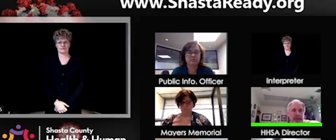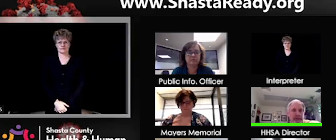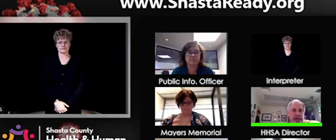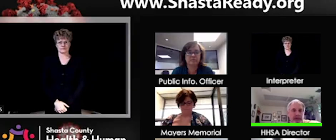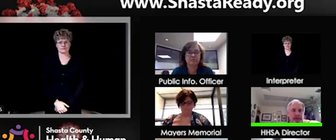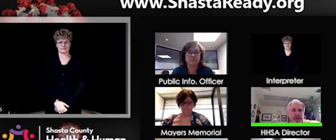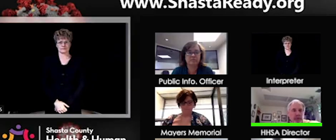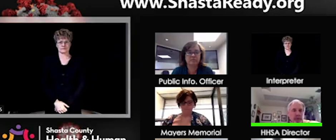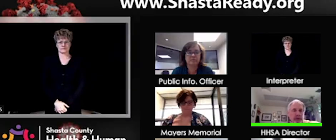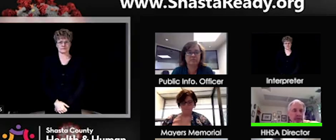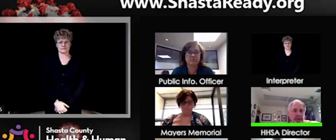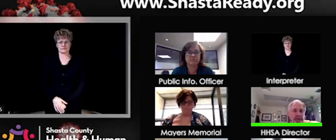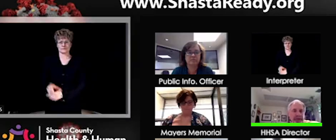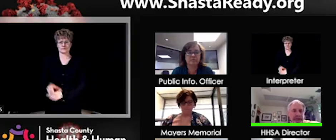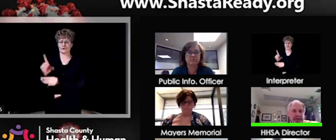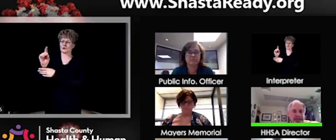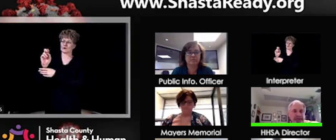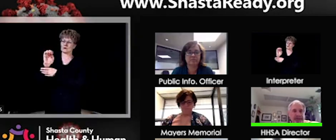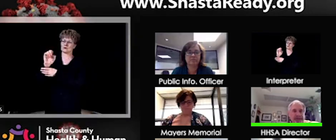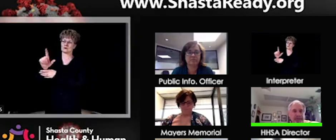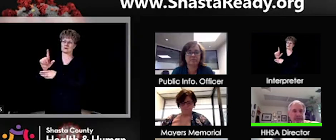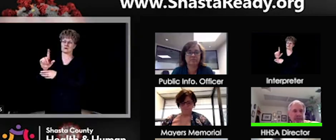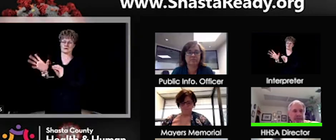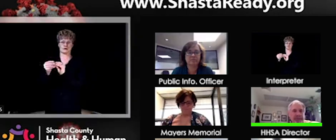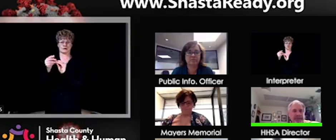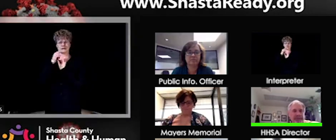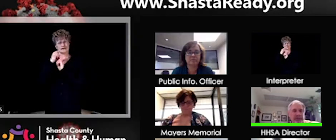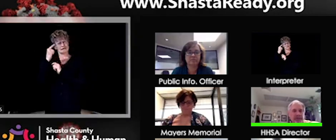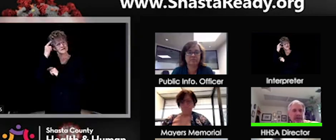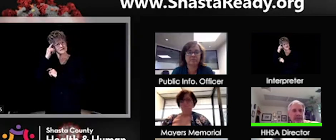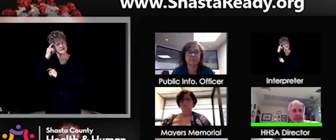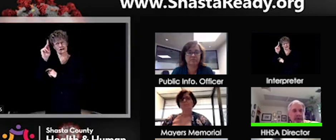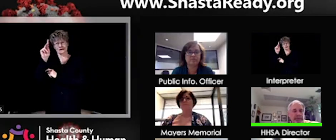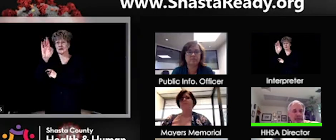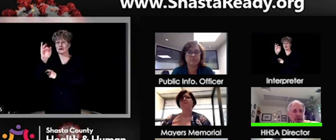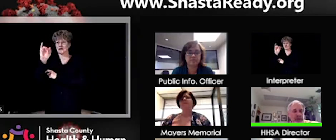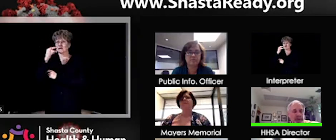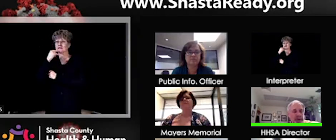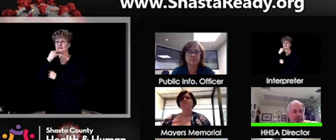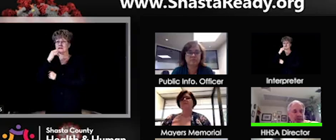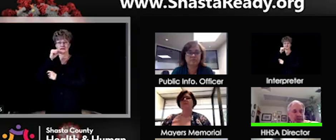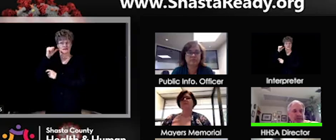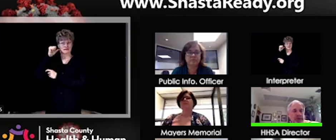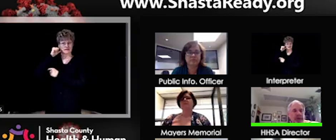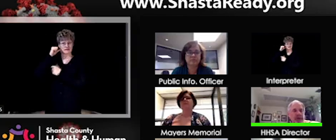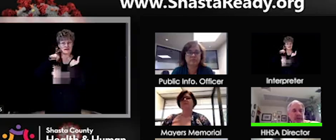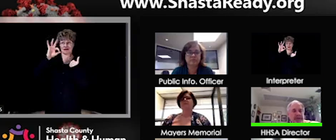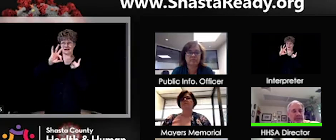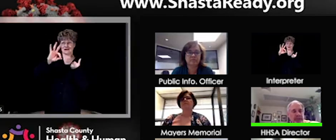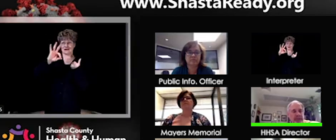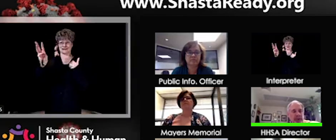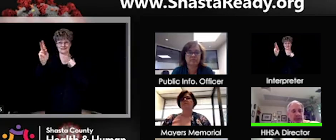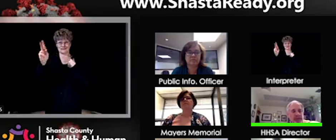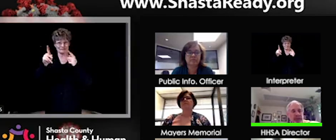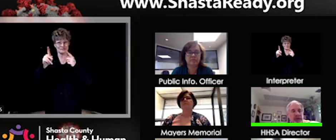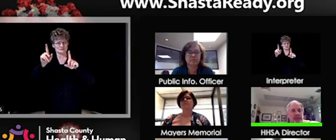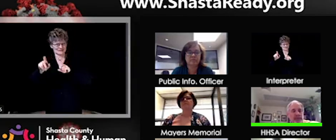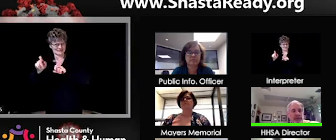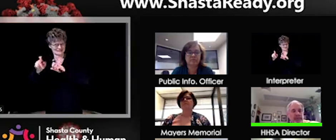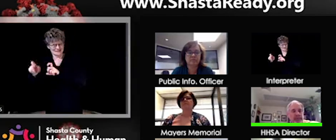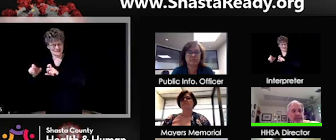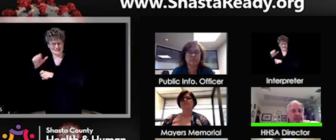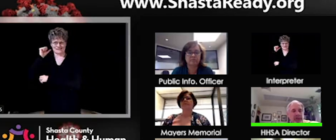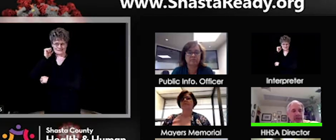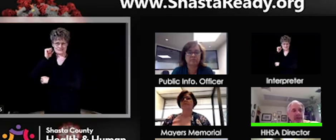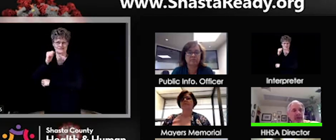I believe, uh, Kerry Schutte reported that we had 96 people tested yesterday or perhaps it was our operations chief. And that's in the range of